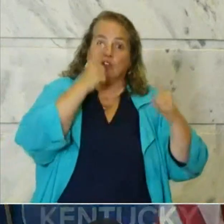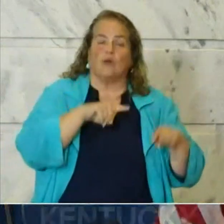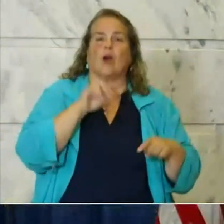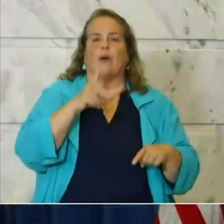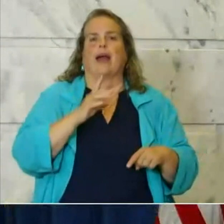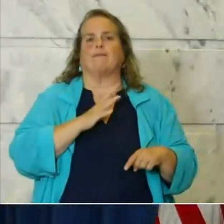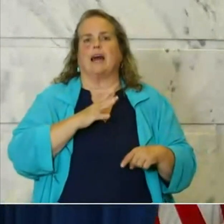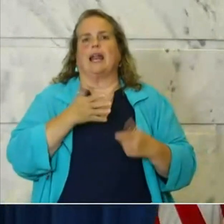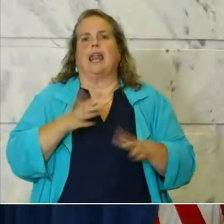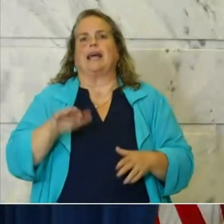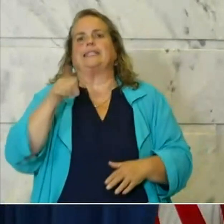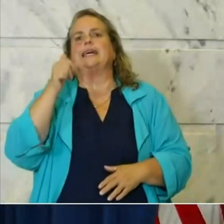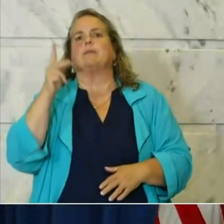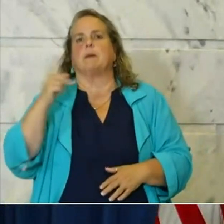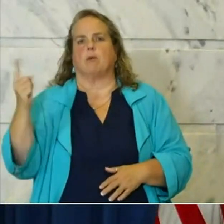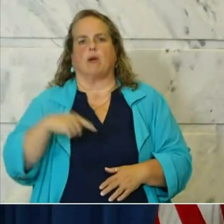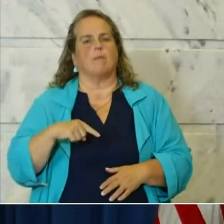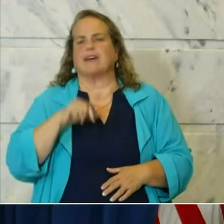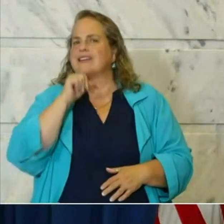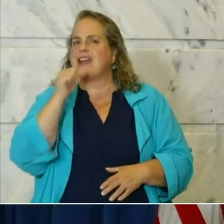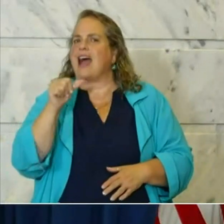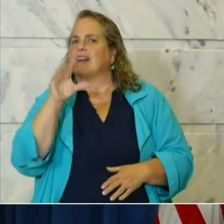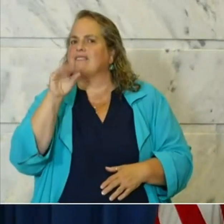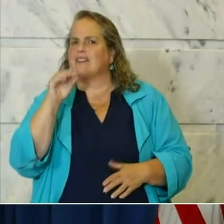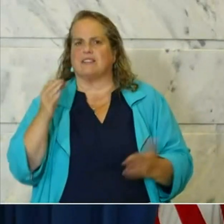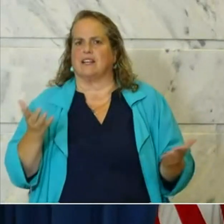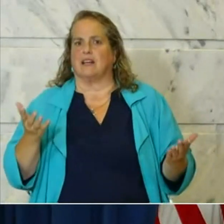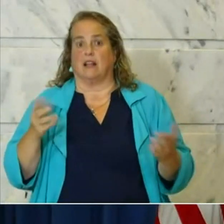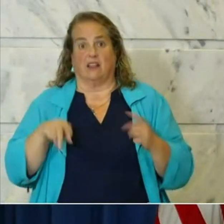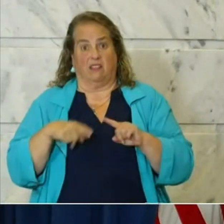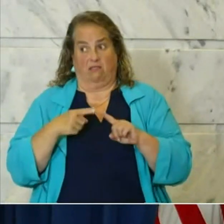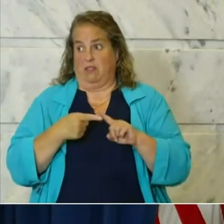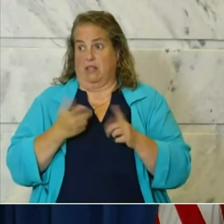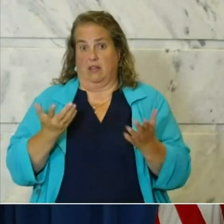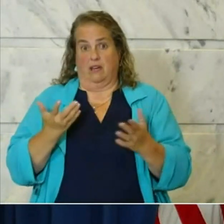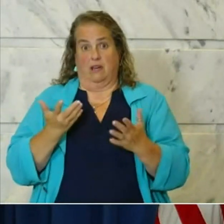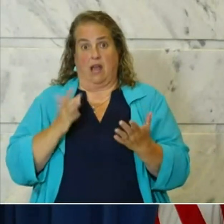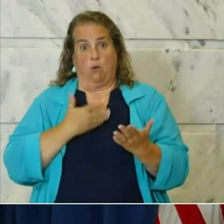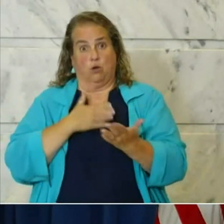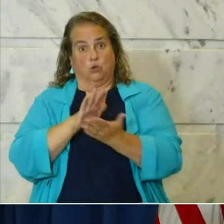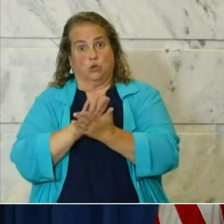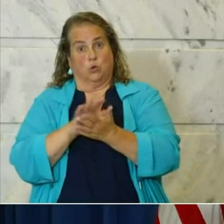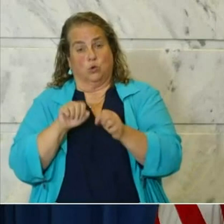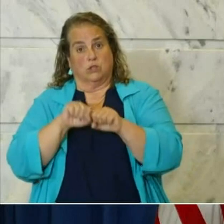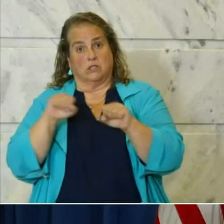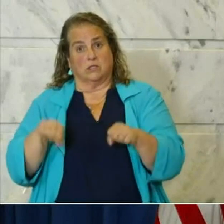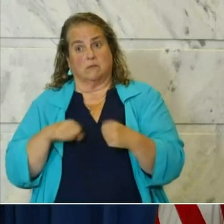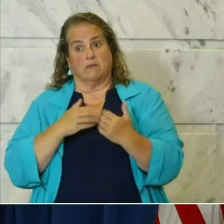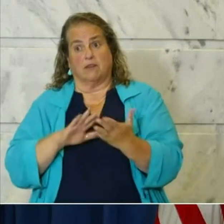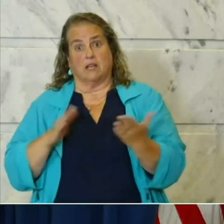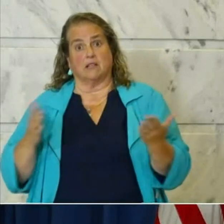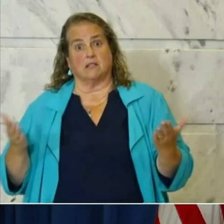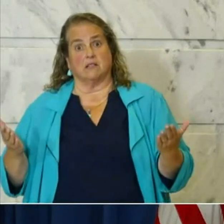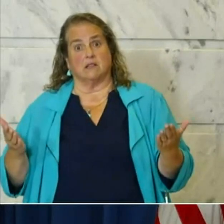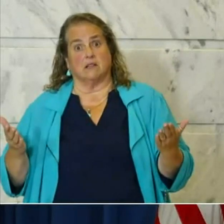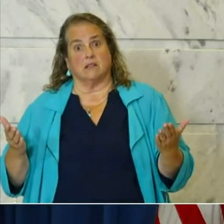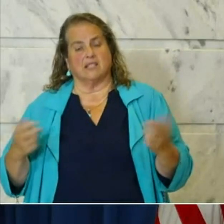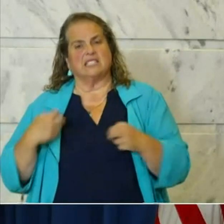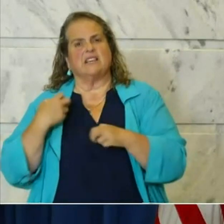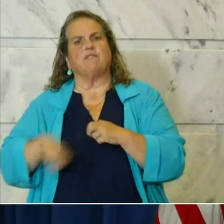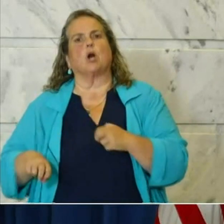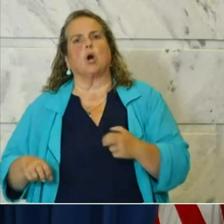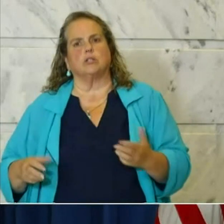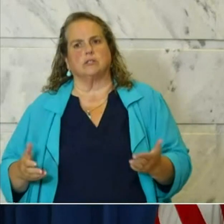over instead of 50. The job that our school systems face compared to that is so difficult.